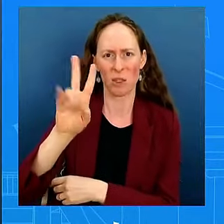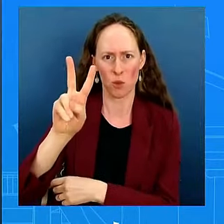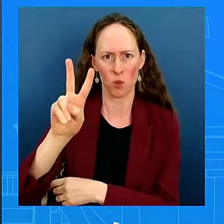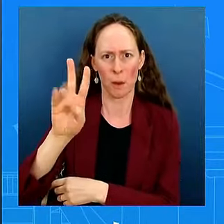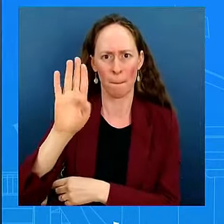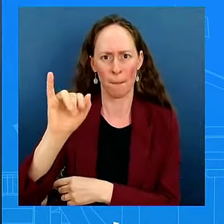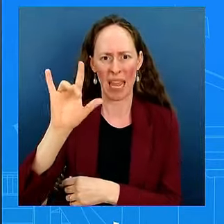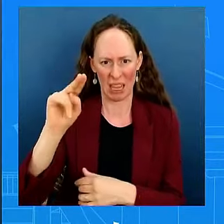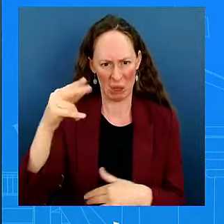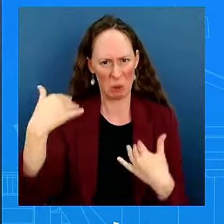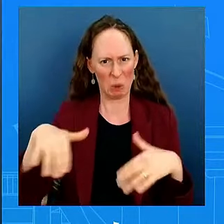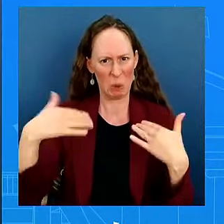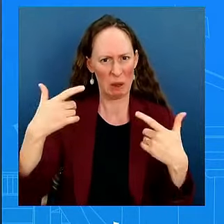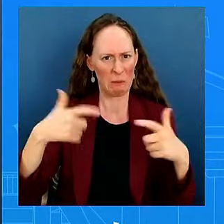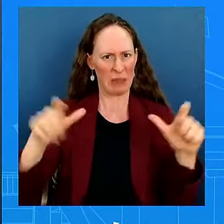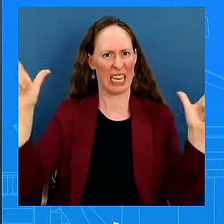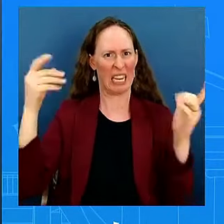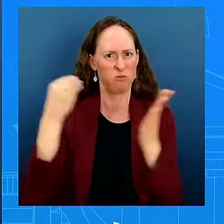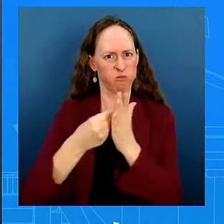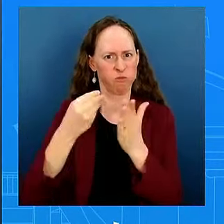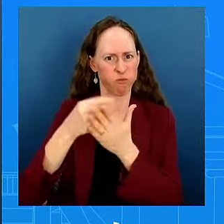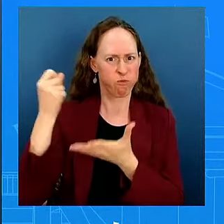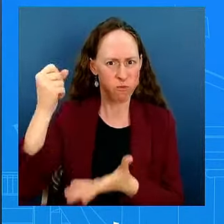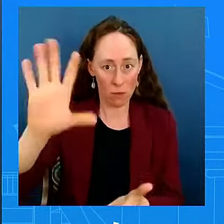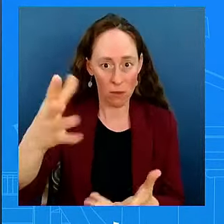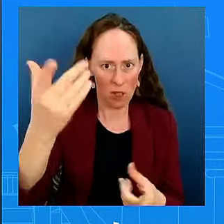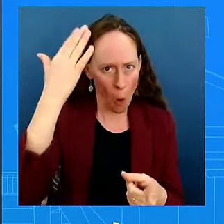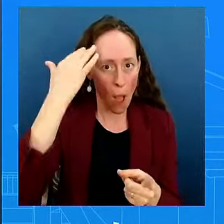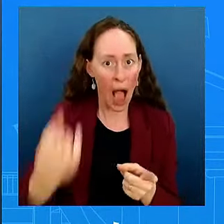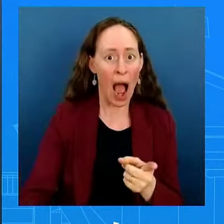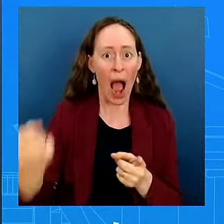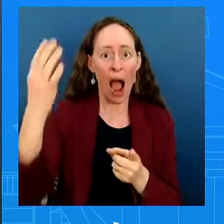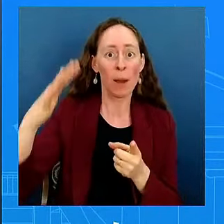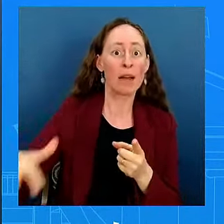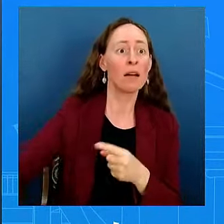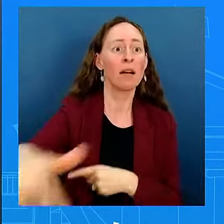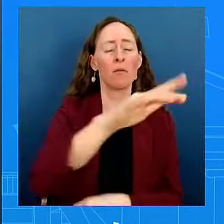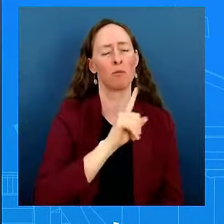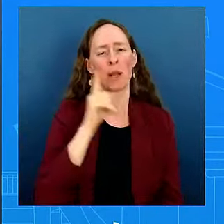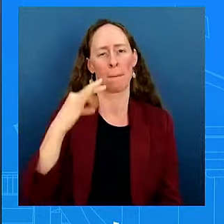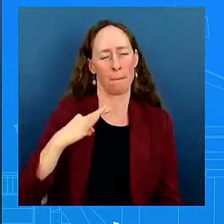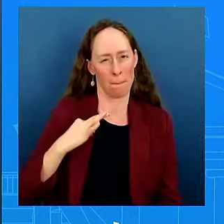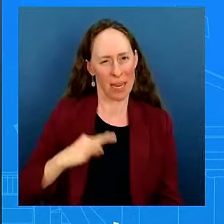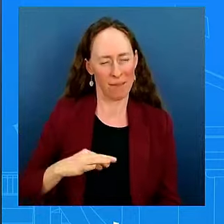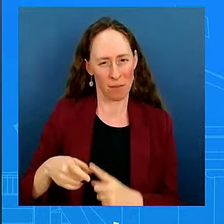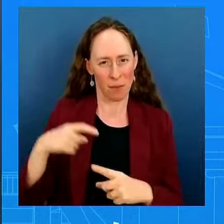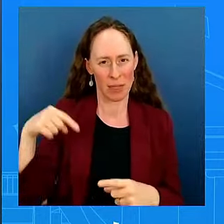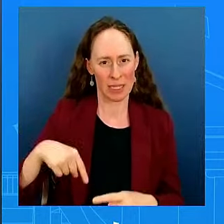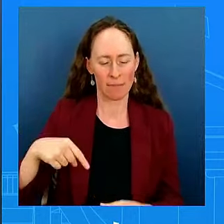at hand, but I can certainly work with you to answer that question. Sure. All right. you, Tom. Thanks a Appreciate it. Thank you.